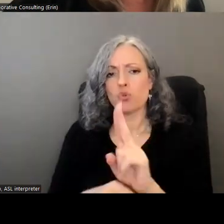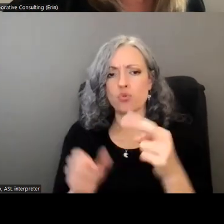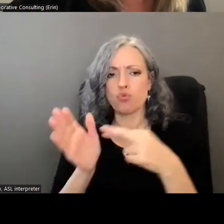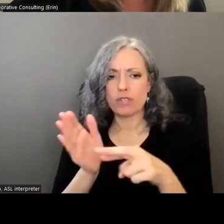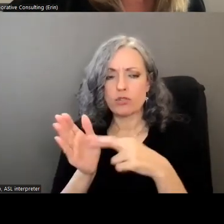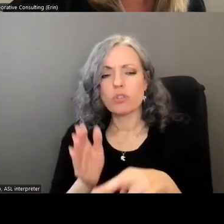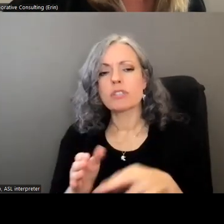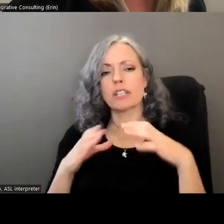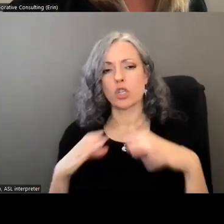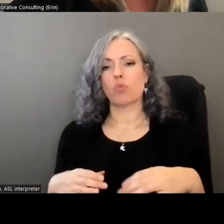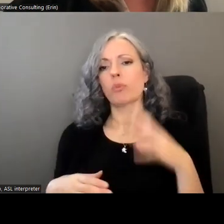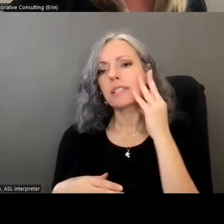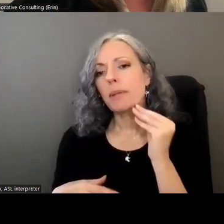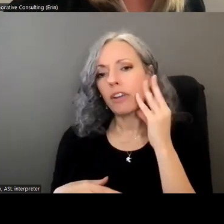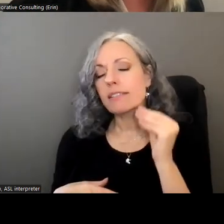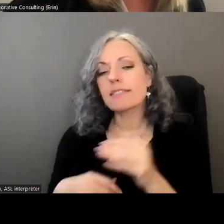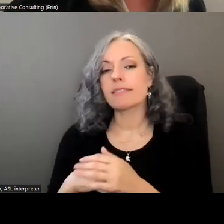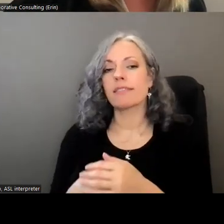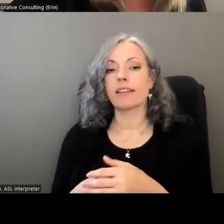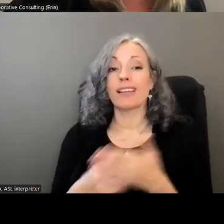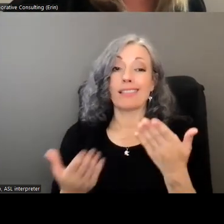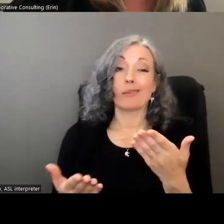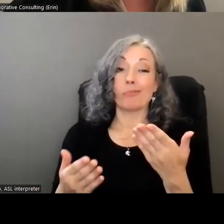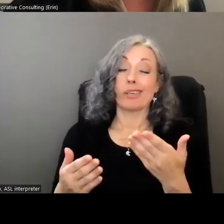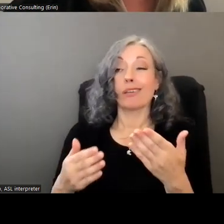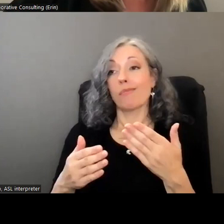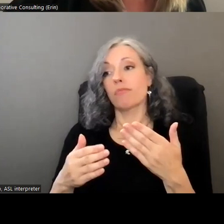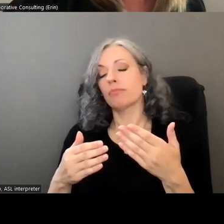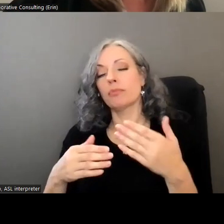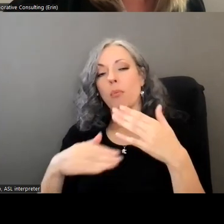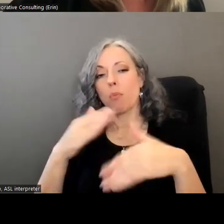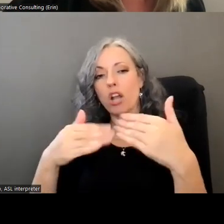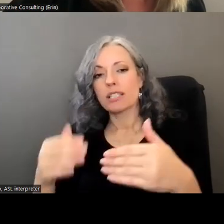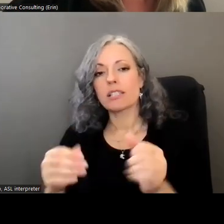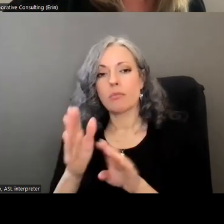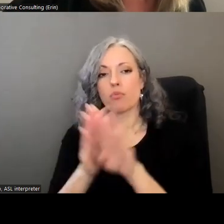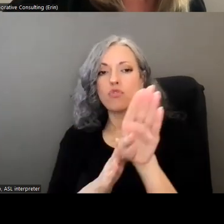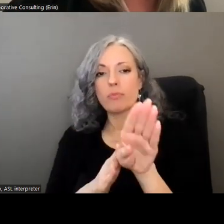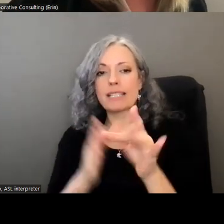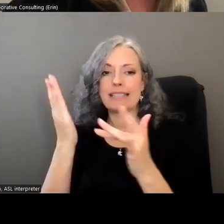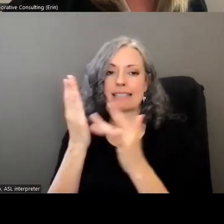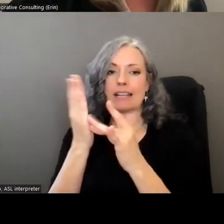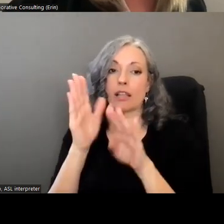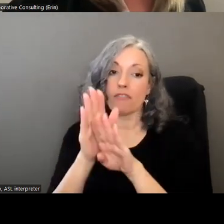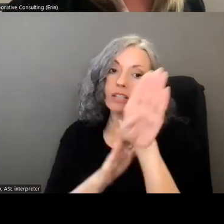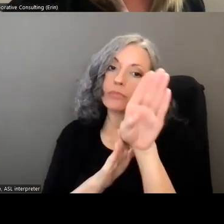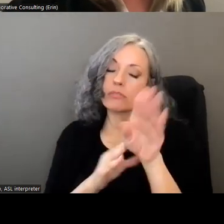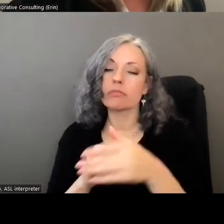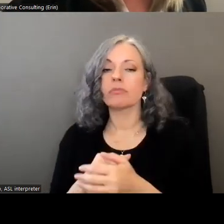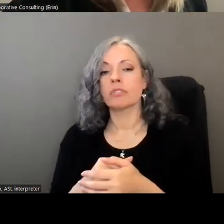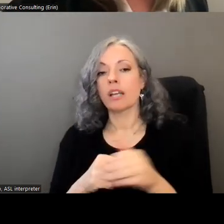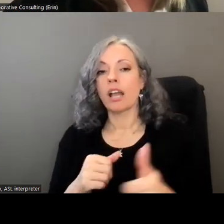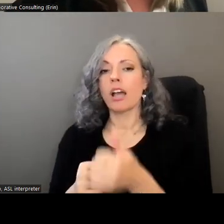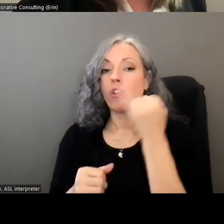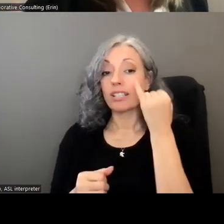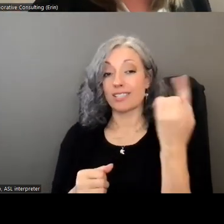consumer experience uh that could be process improvement technological advances advancements and others and a few ideas that we heard